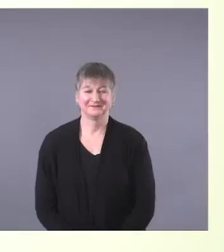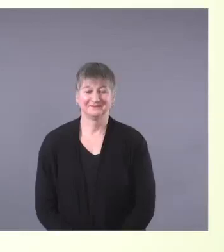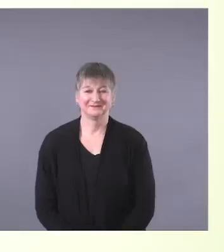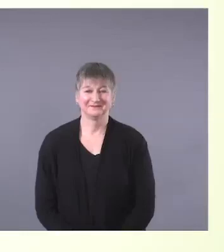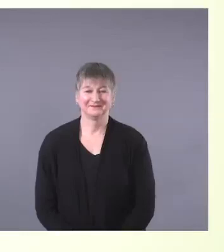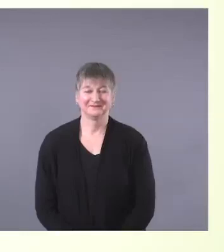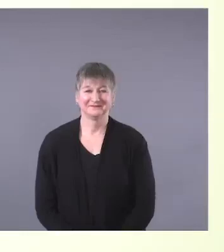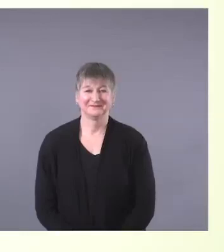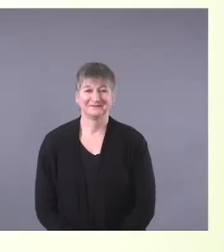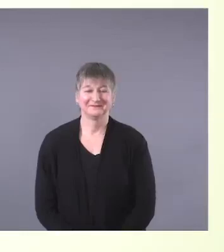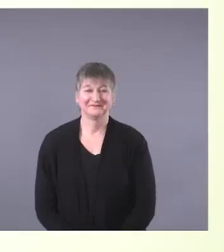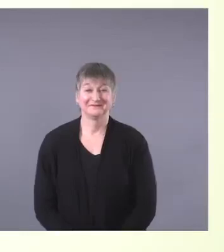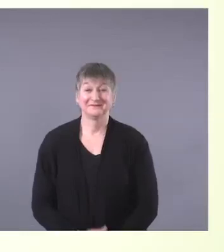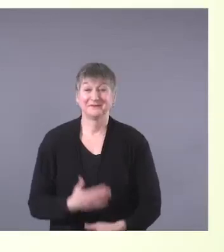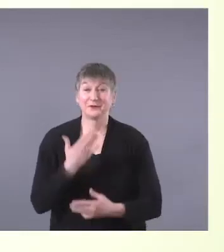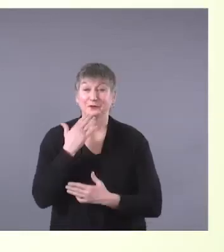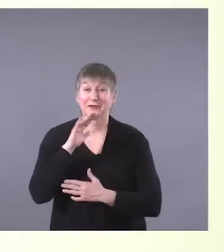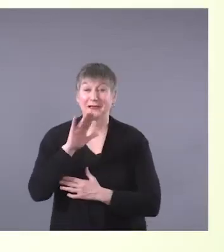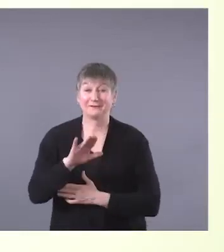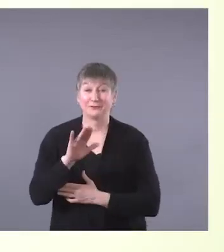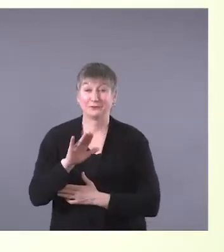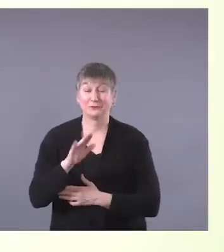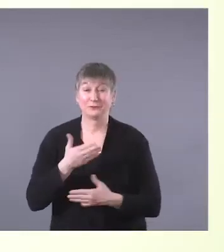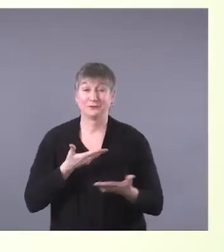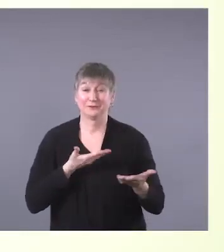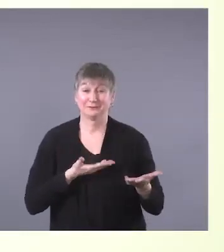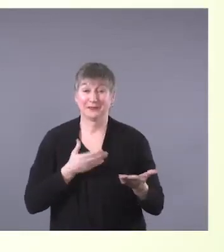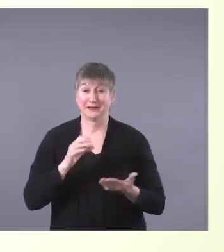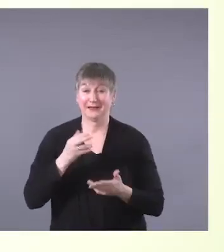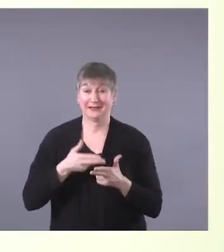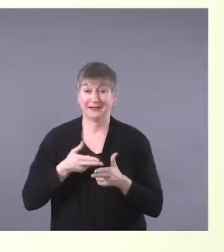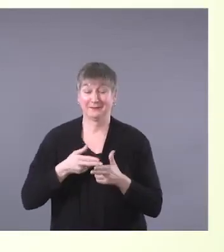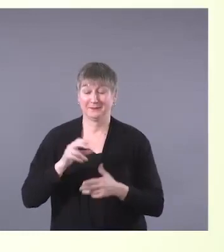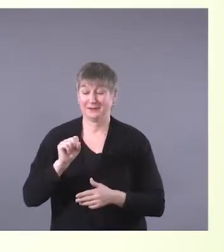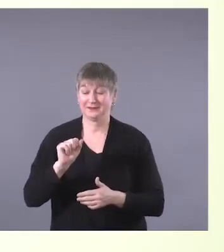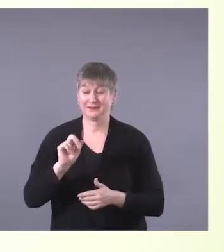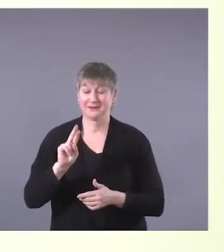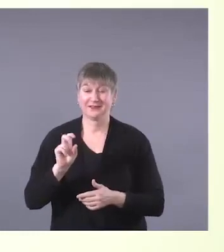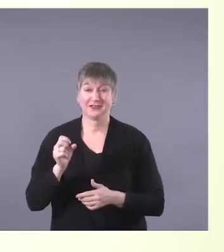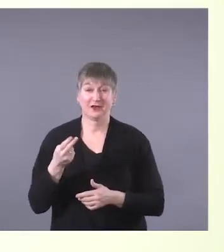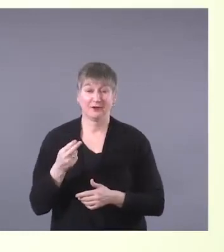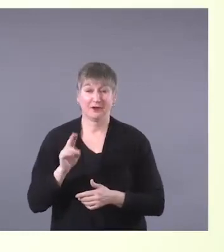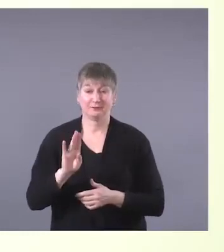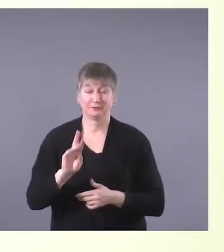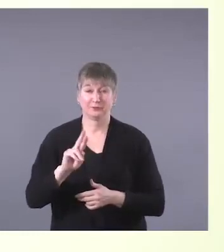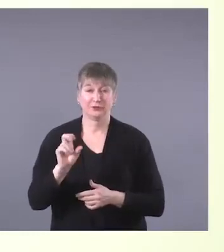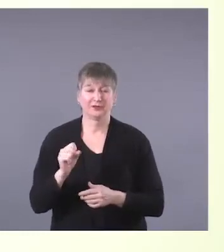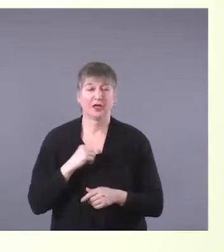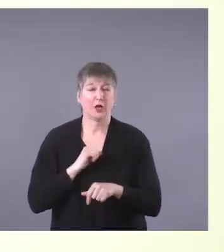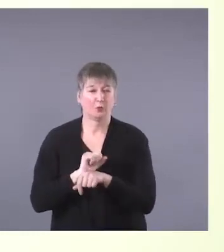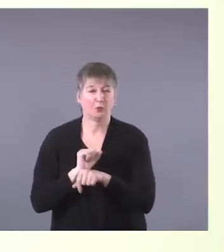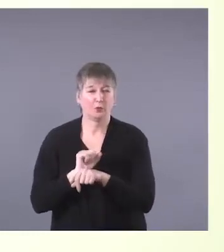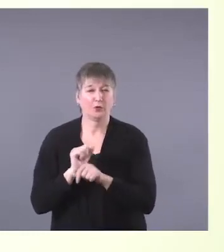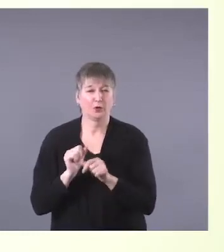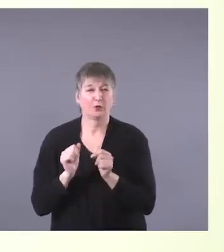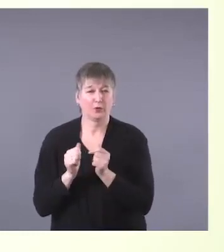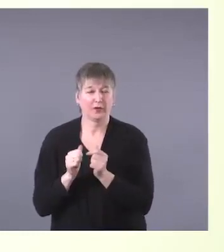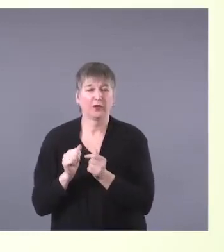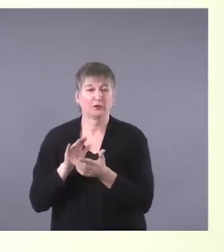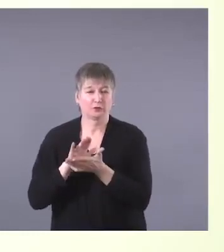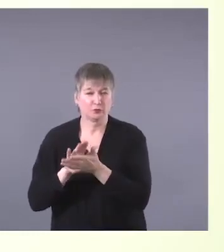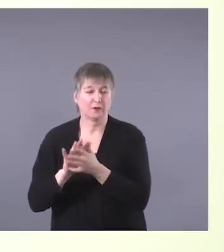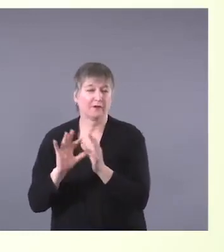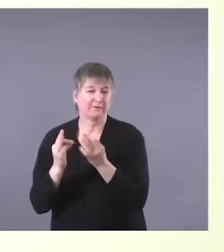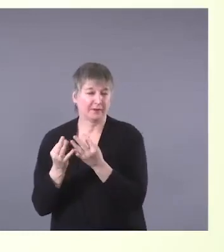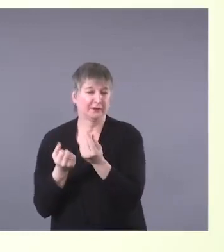Good afternoon. This is Sarah Burns. I'm with the low incidence team with the school and family supports at